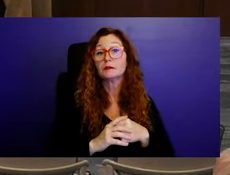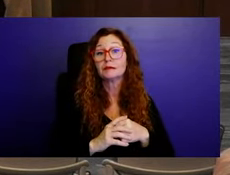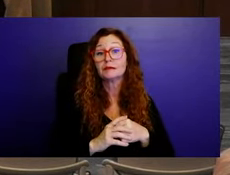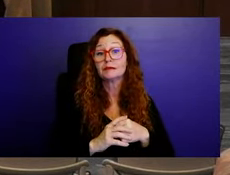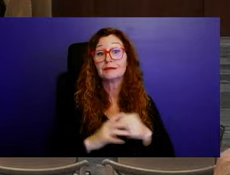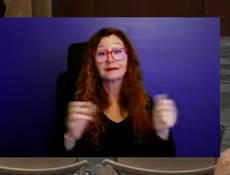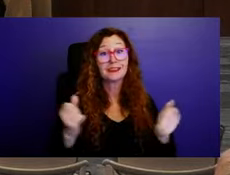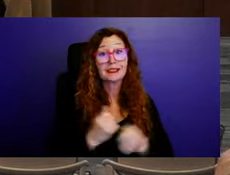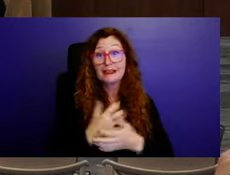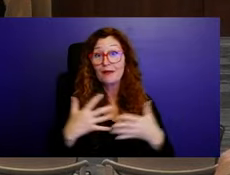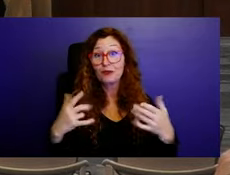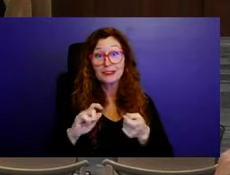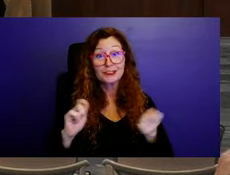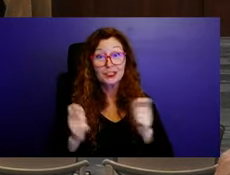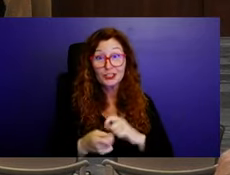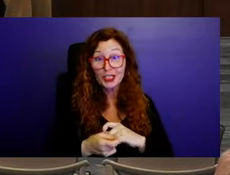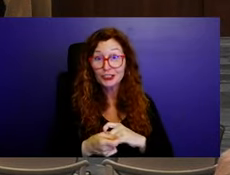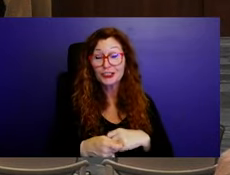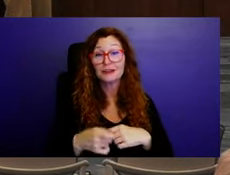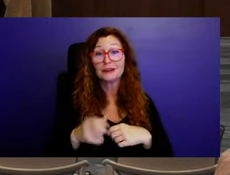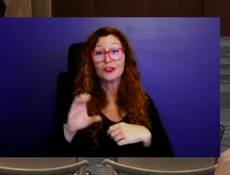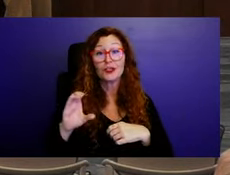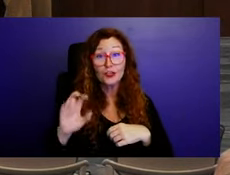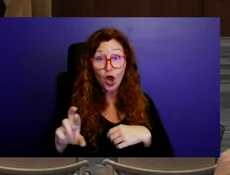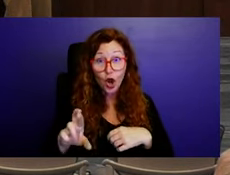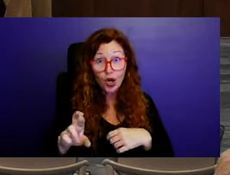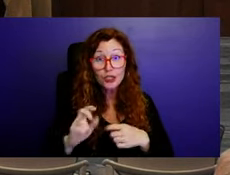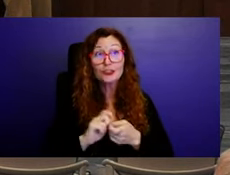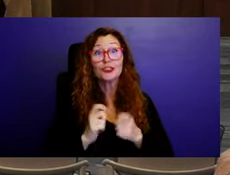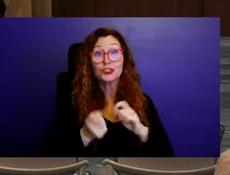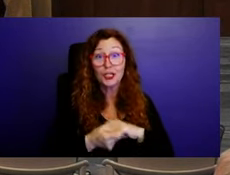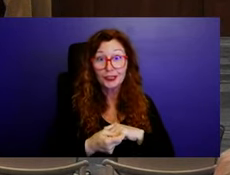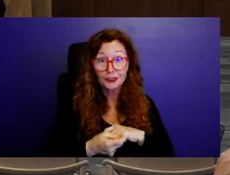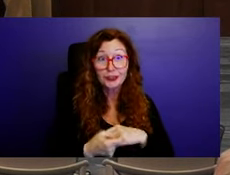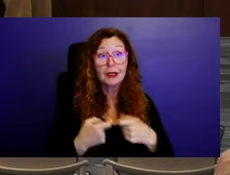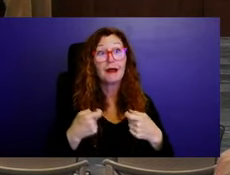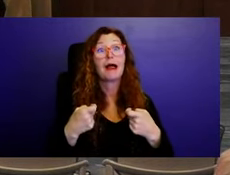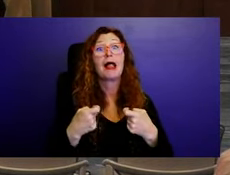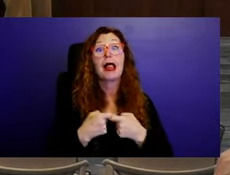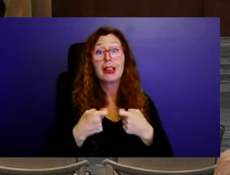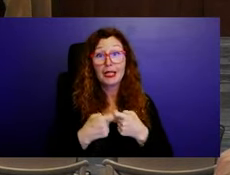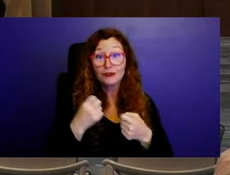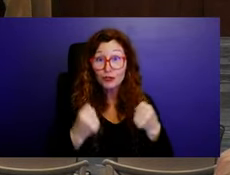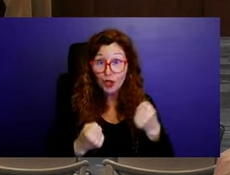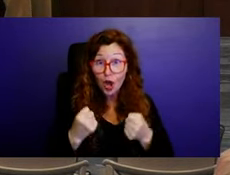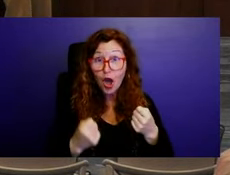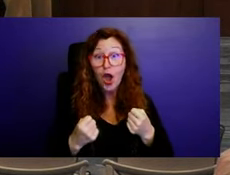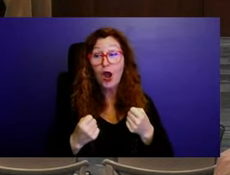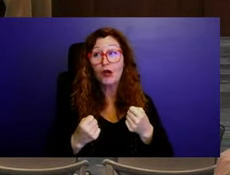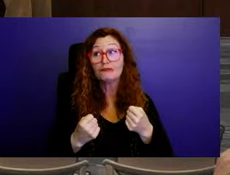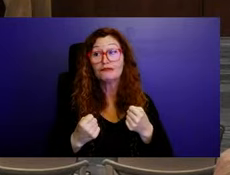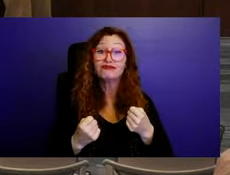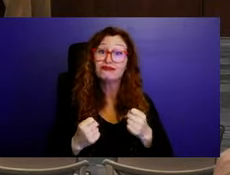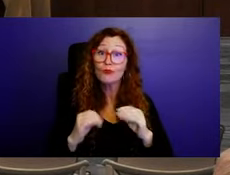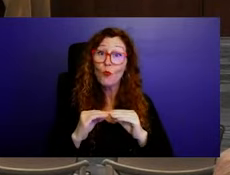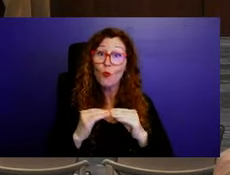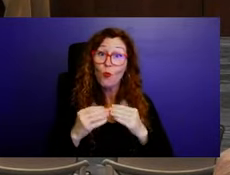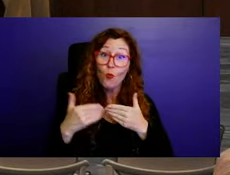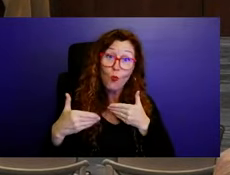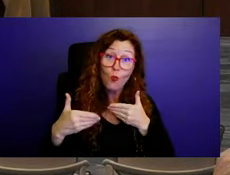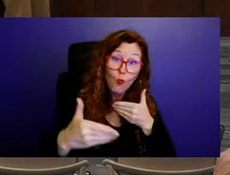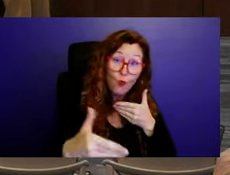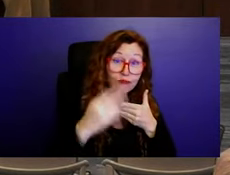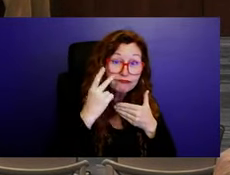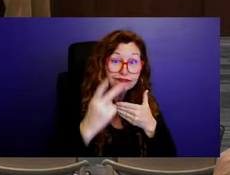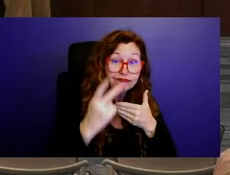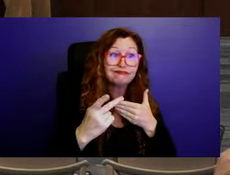are becoming more, um, widely available. So that's, that's kind of the reason why I wanted to